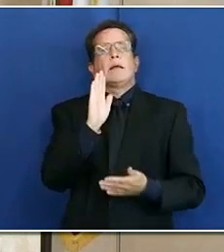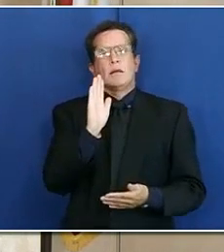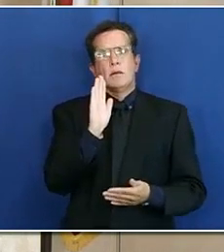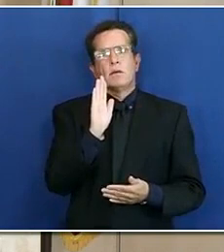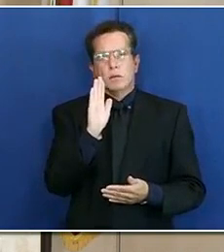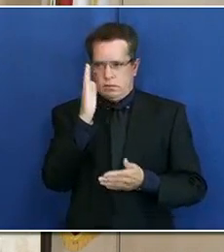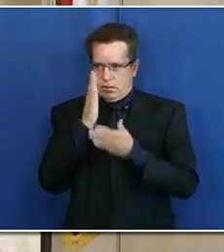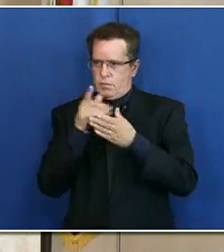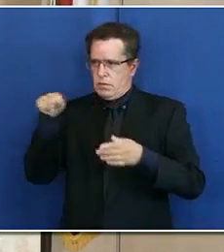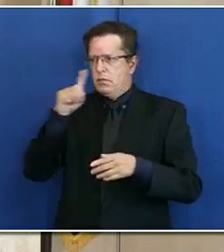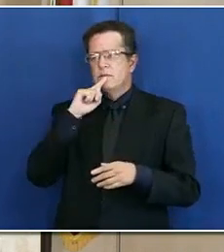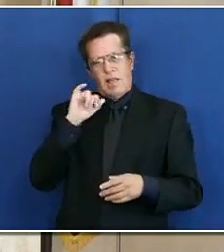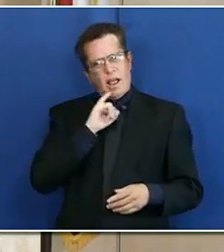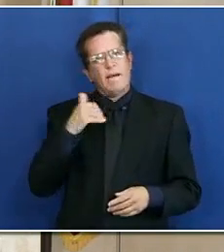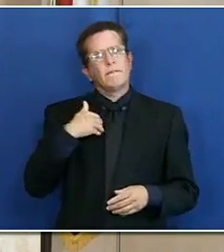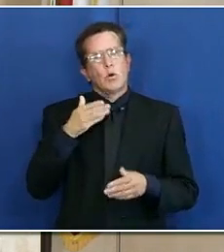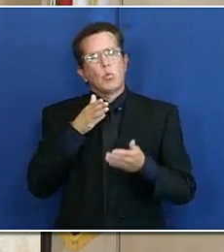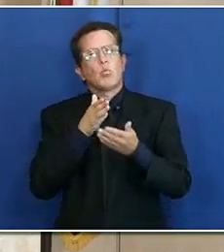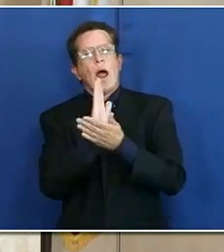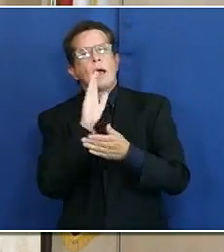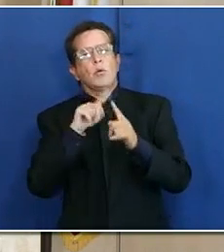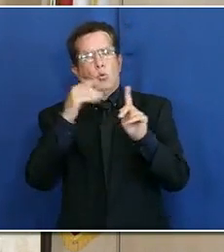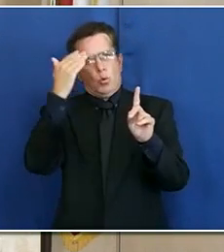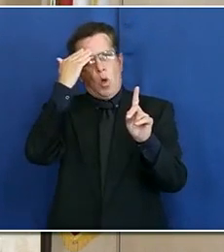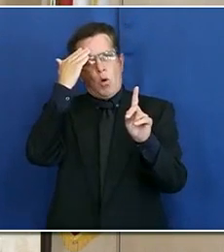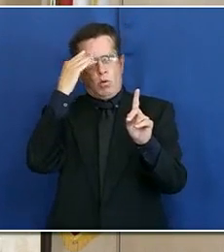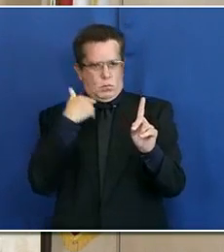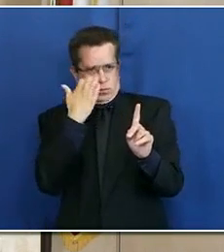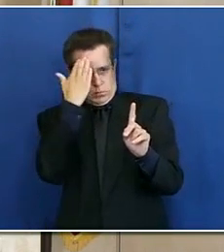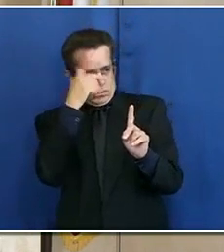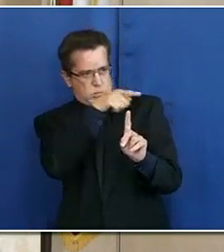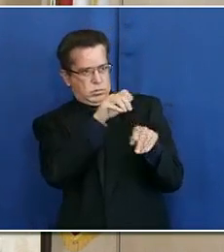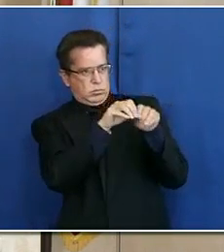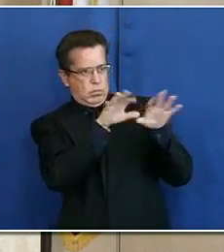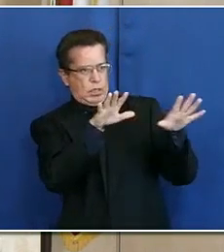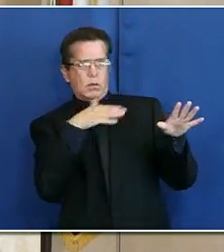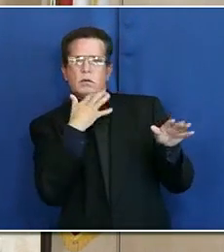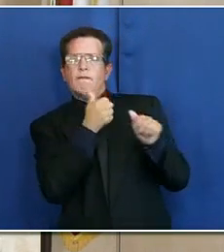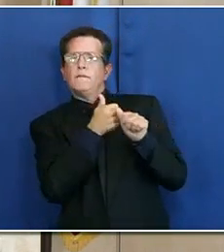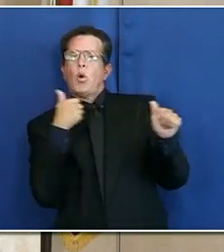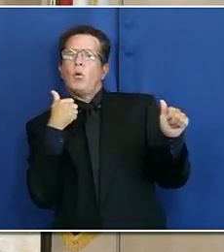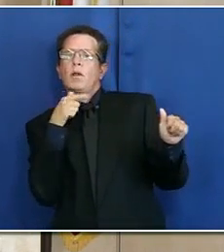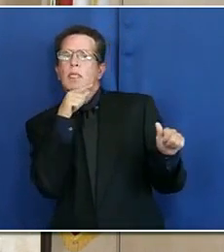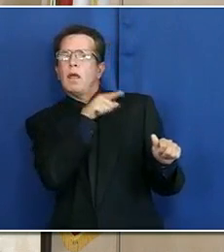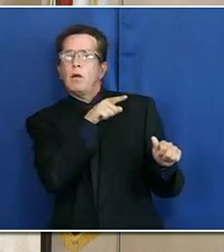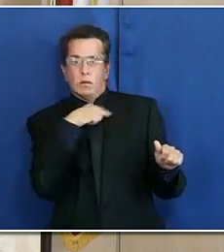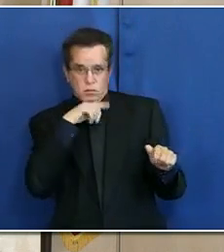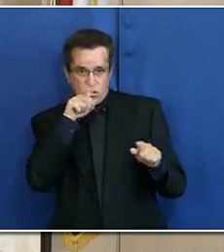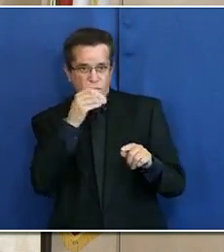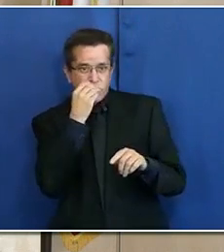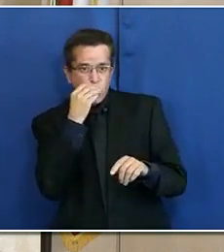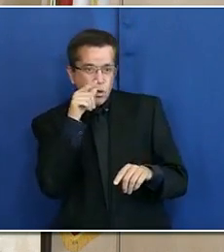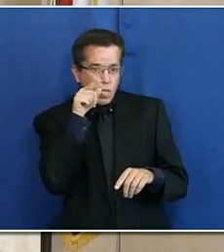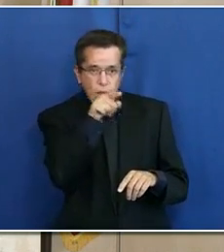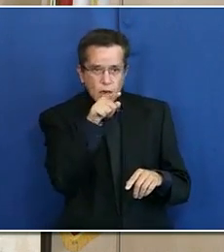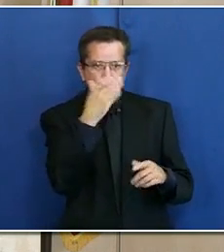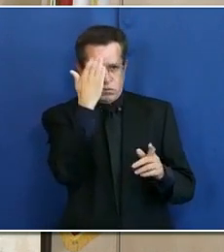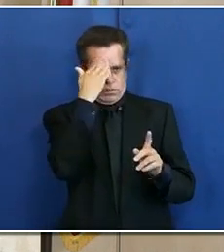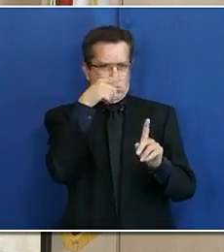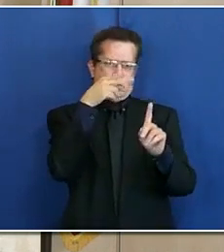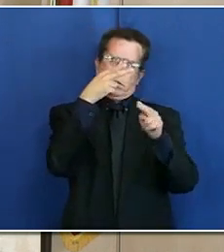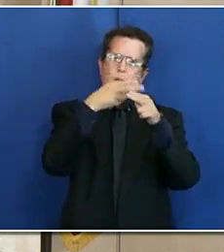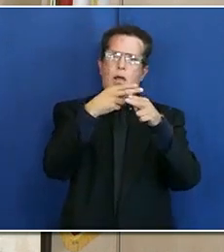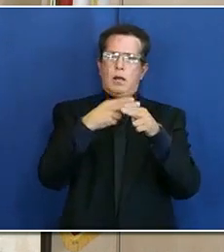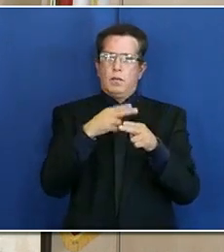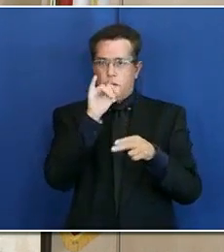use information to direct where I go if I want to go get some takeout or if I want to go buy some groceries or